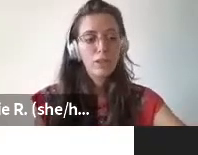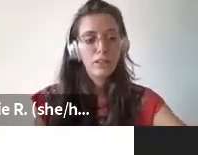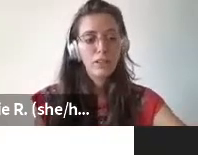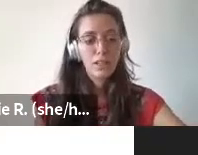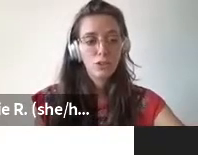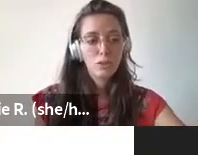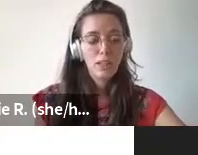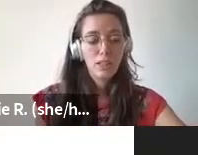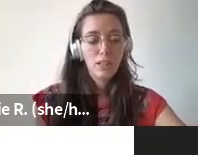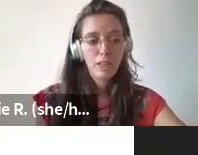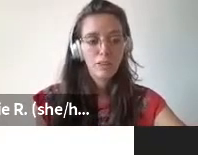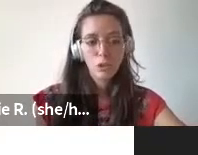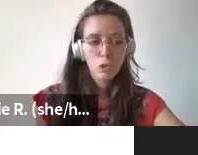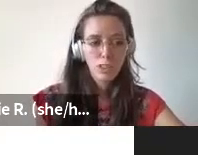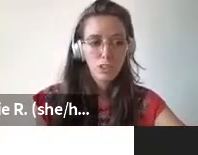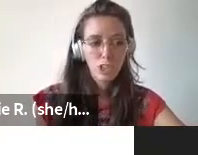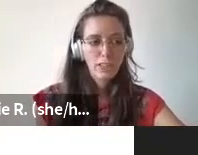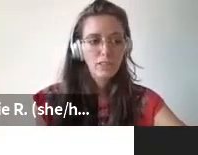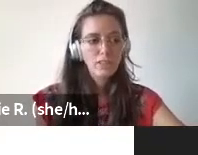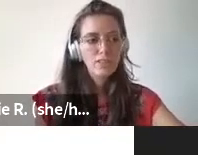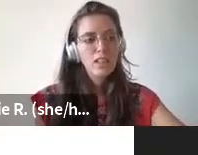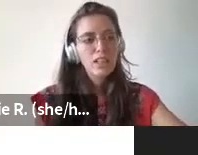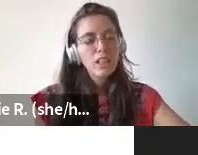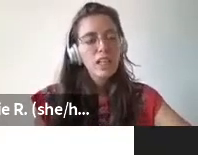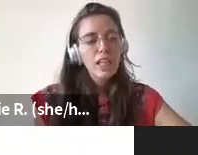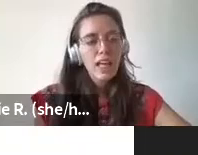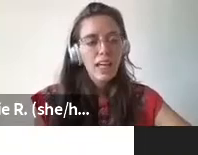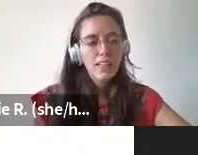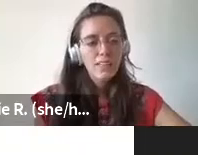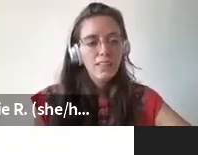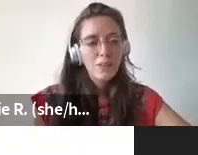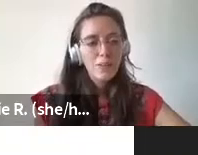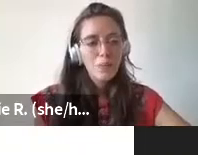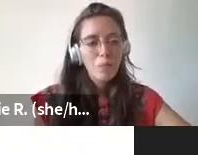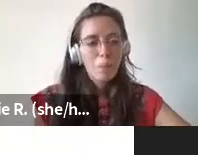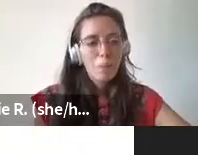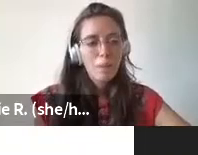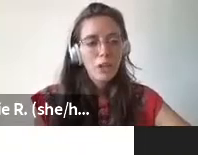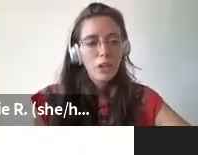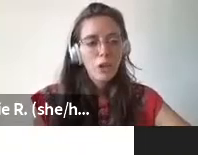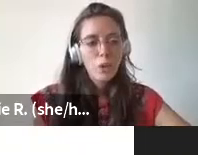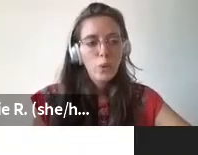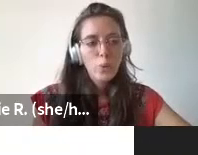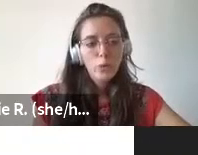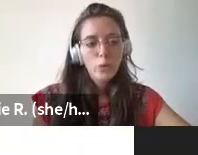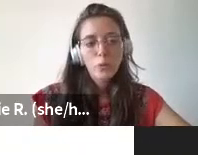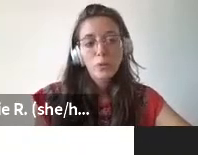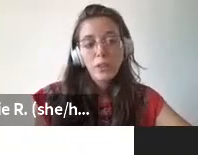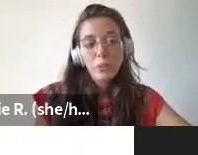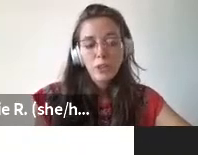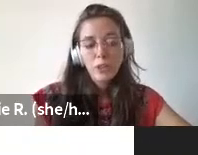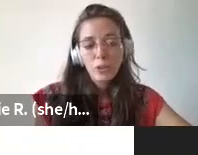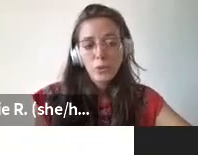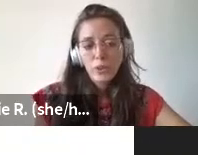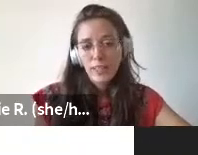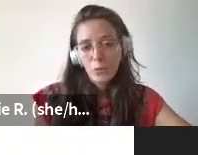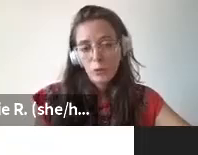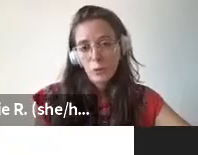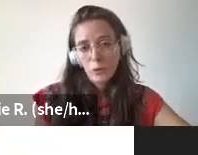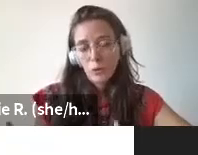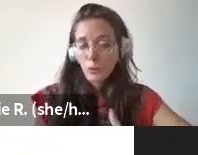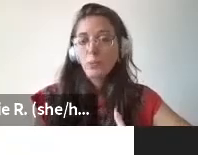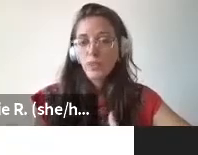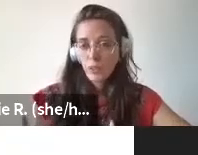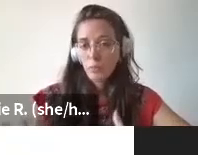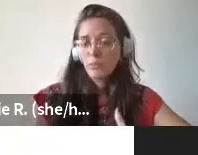predominant dynamics we find online and that are dominated by the social media giants and um what we really want